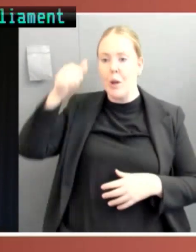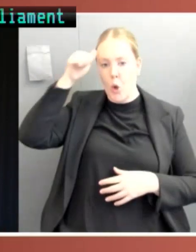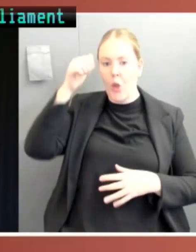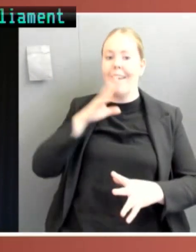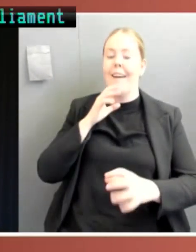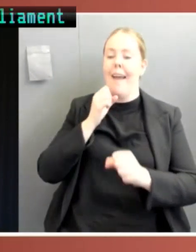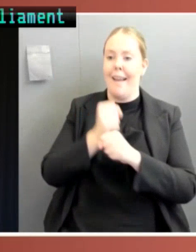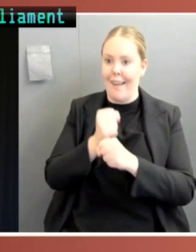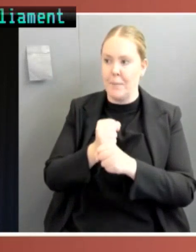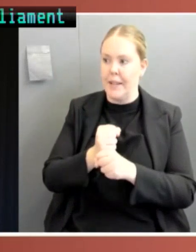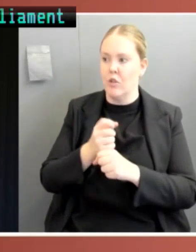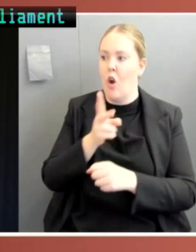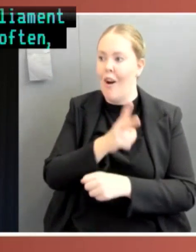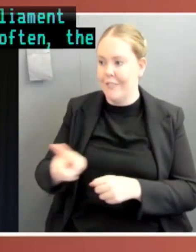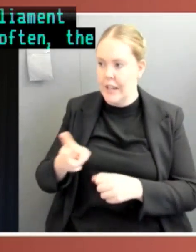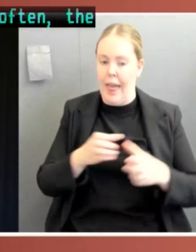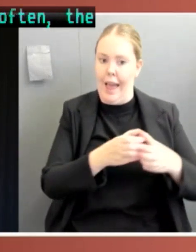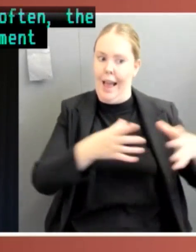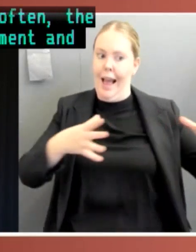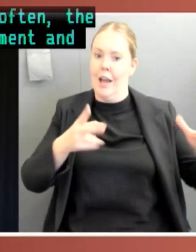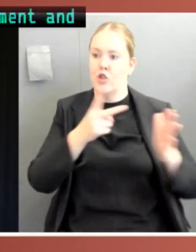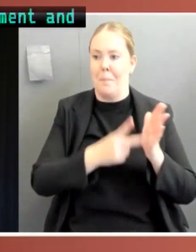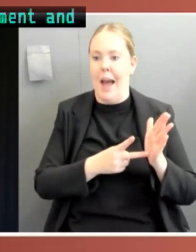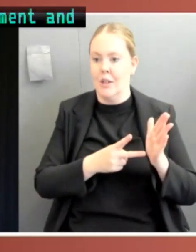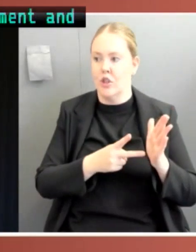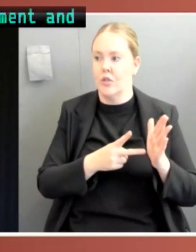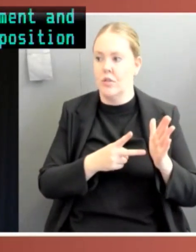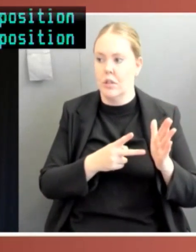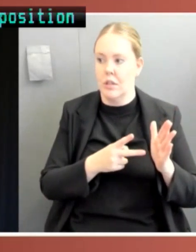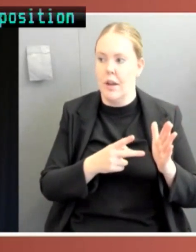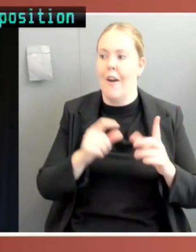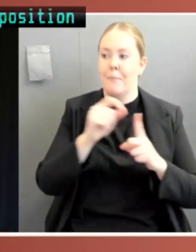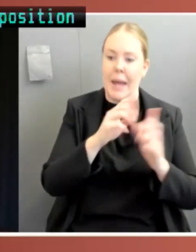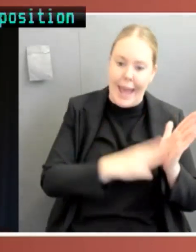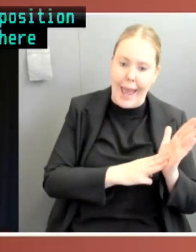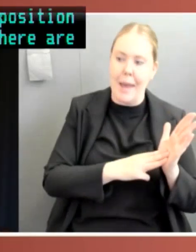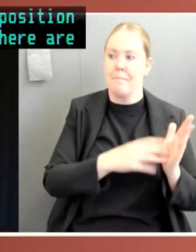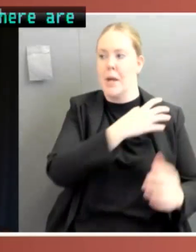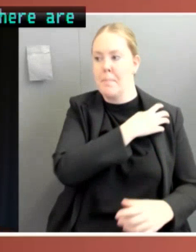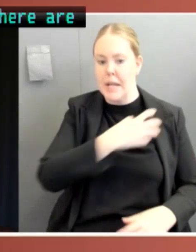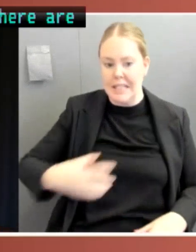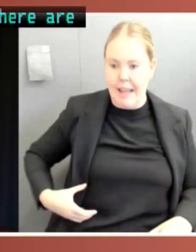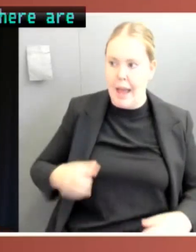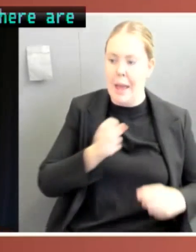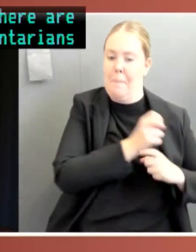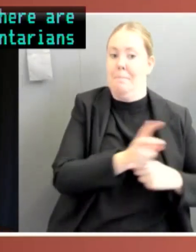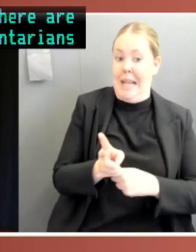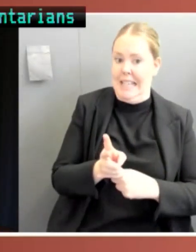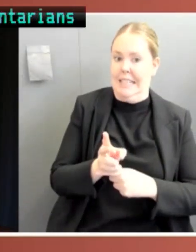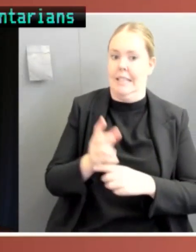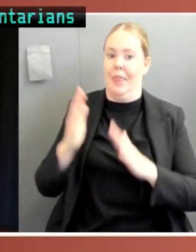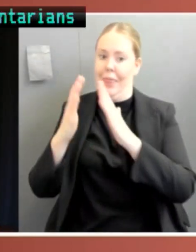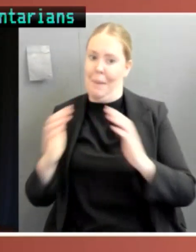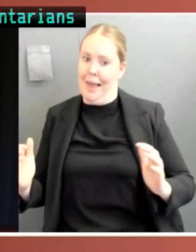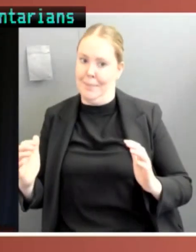weaker position already. But as George said, there are lots of areas for parliamentarians to do more and to make more of an impact in these areas. And